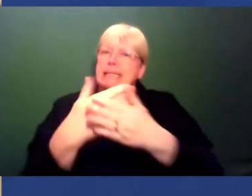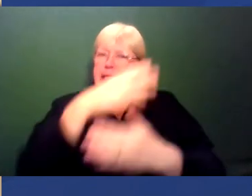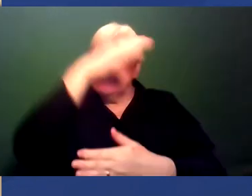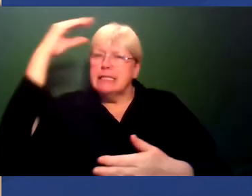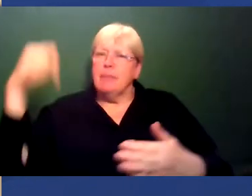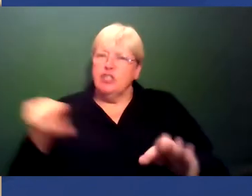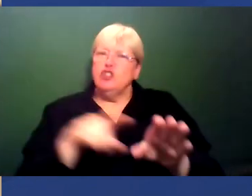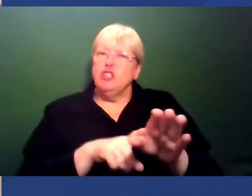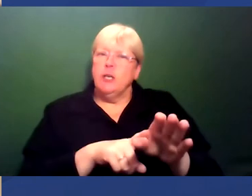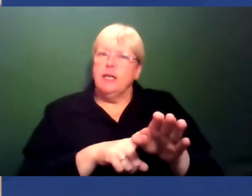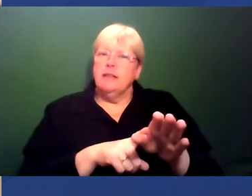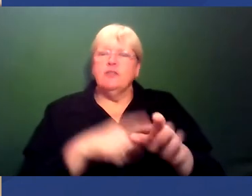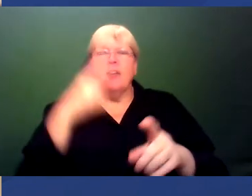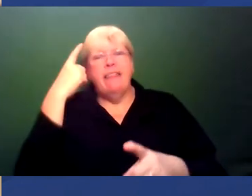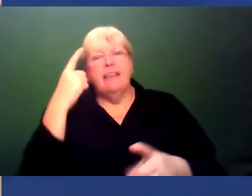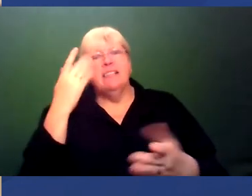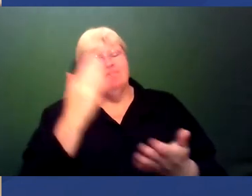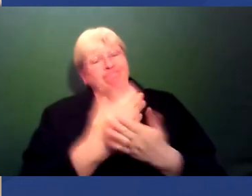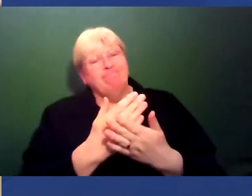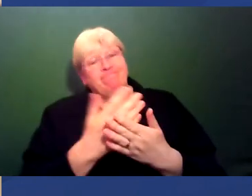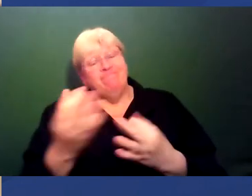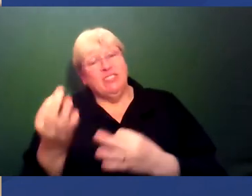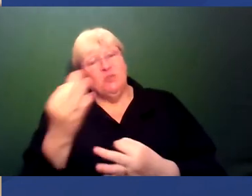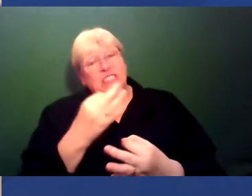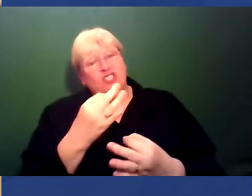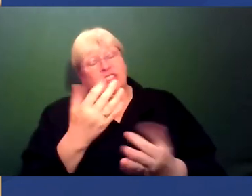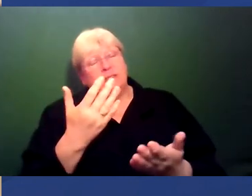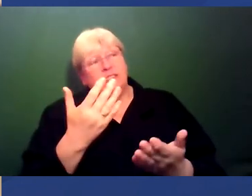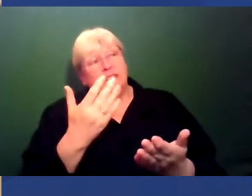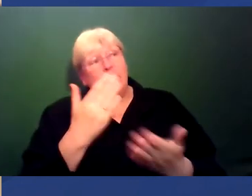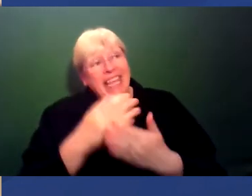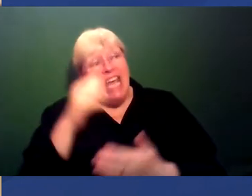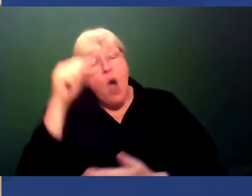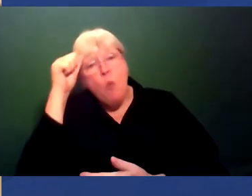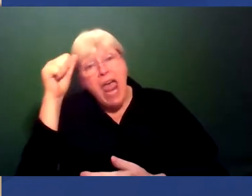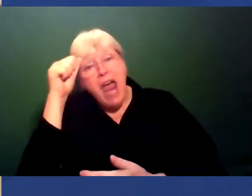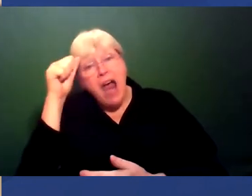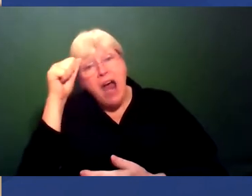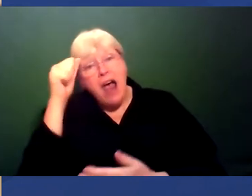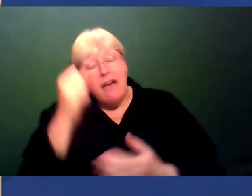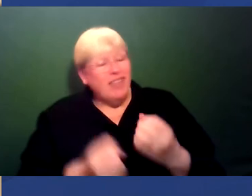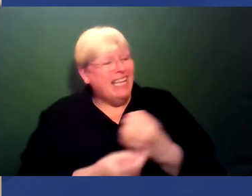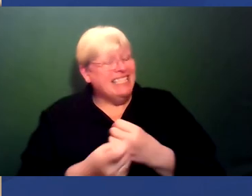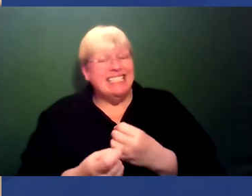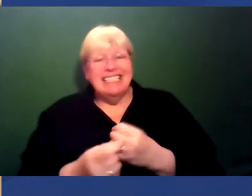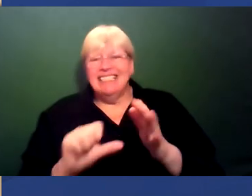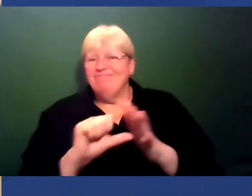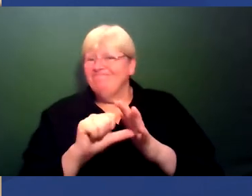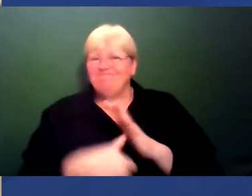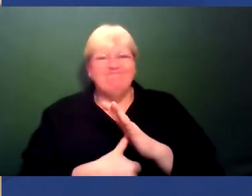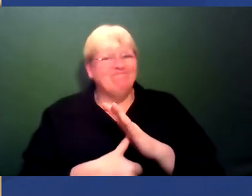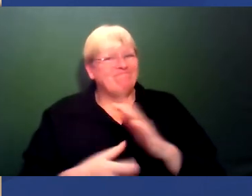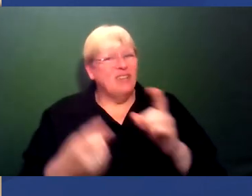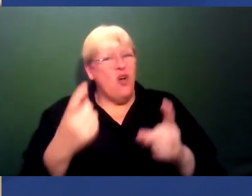think again going to the question like being aware of those incidents and they're hard conversations right